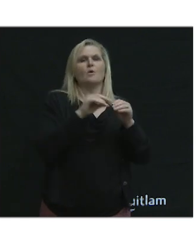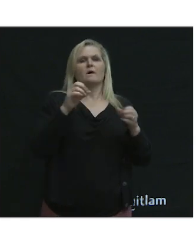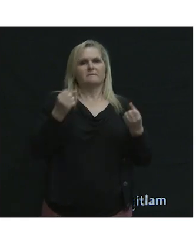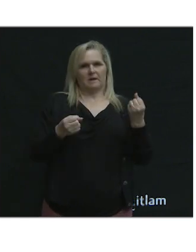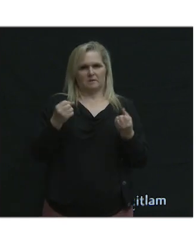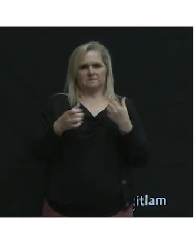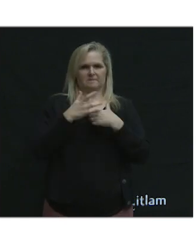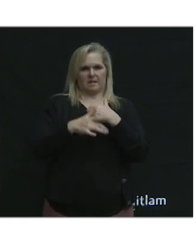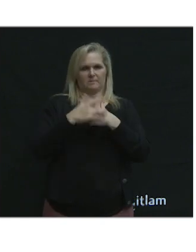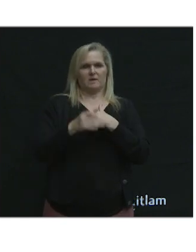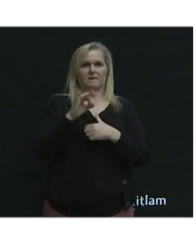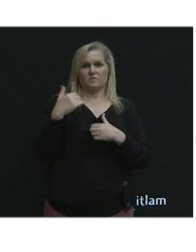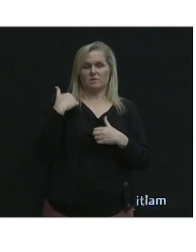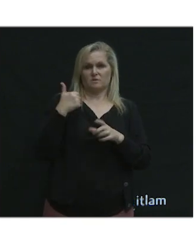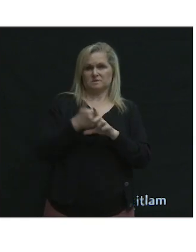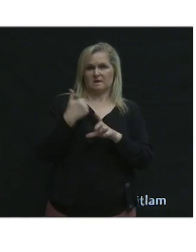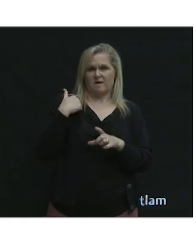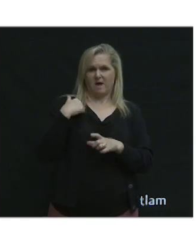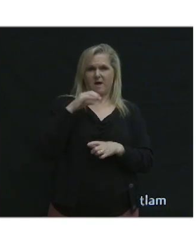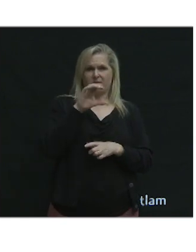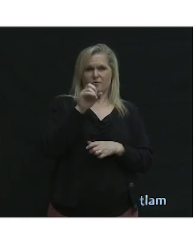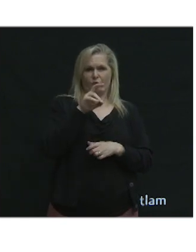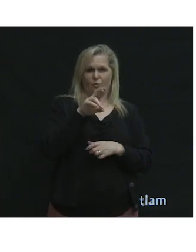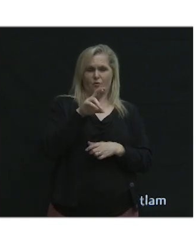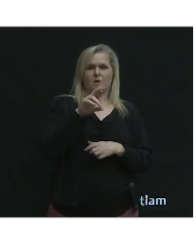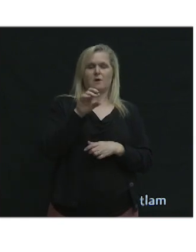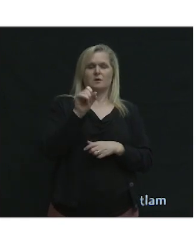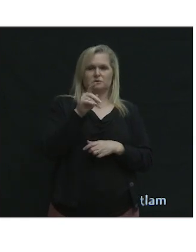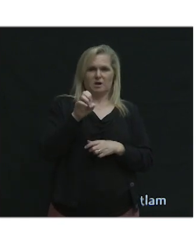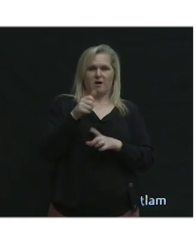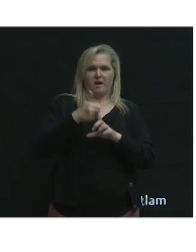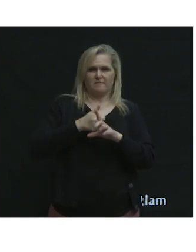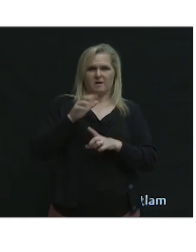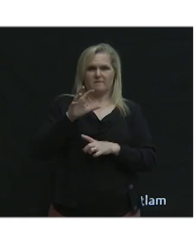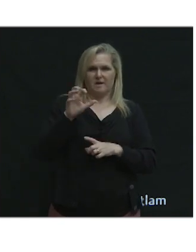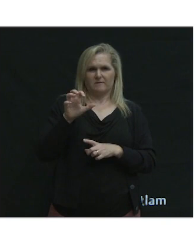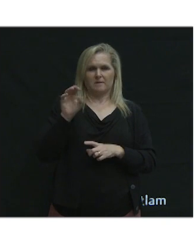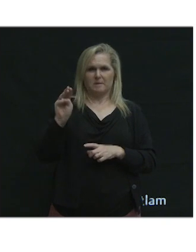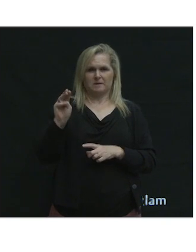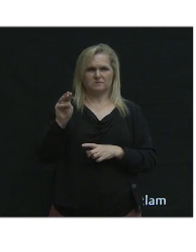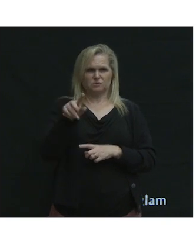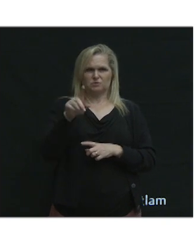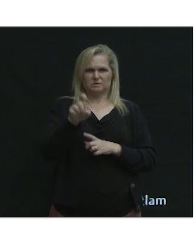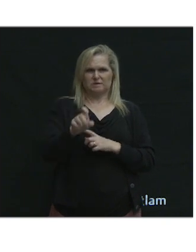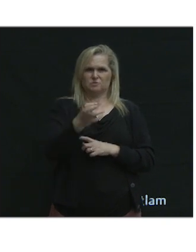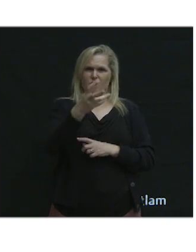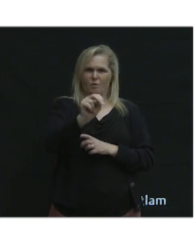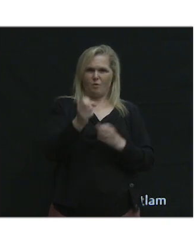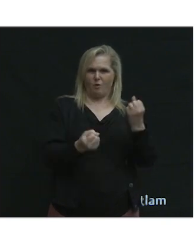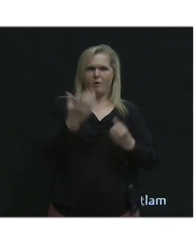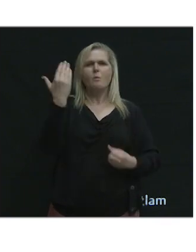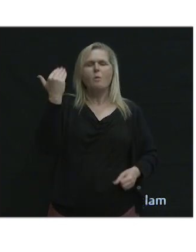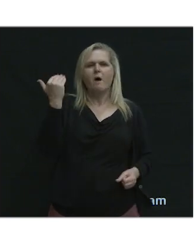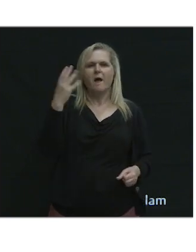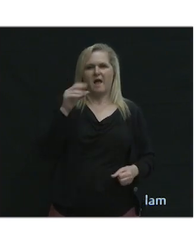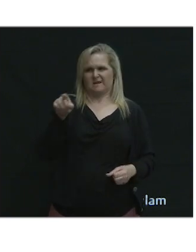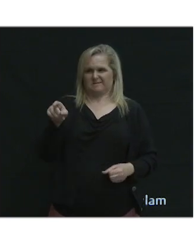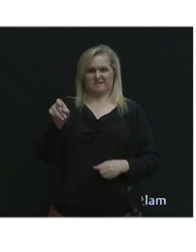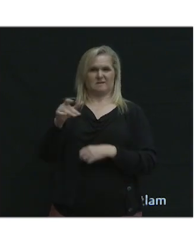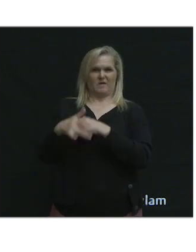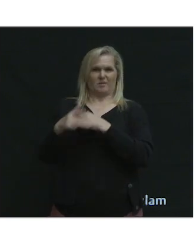If you had a car share vehicle every 500 meters, why would you need your own car? And if it was available when you need it.